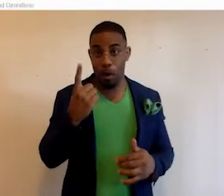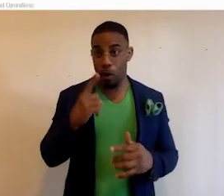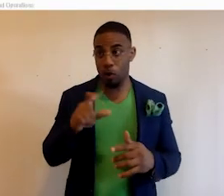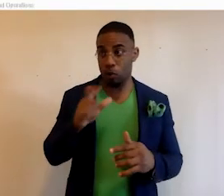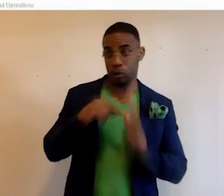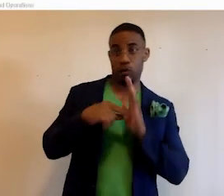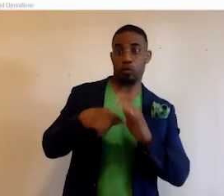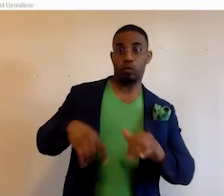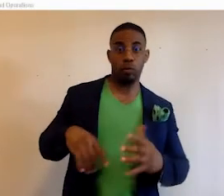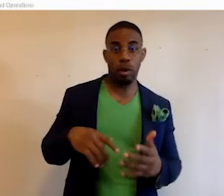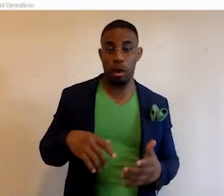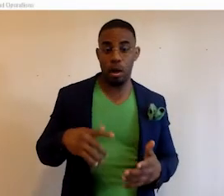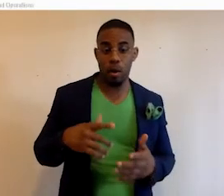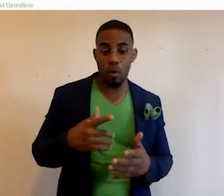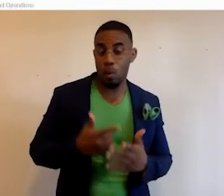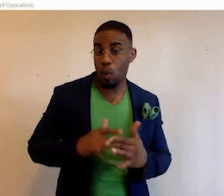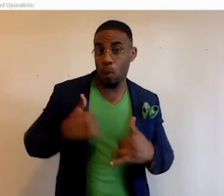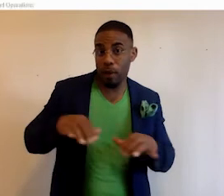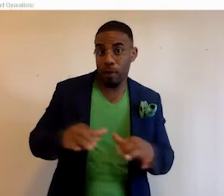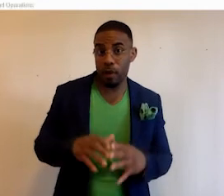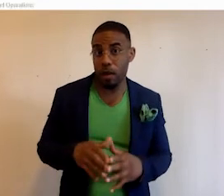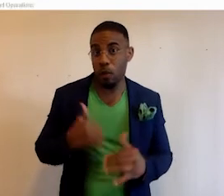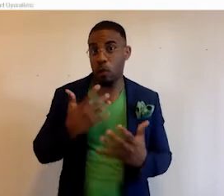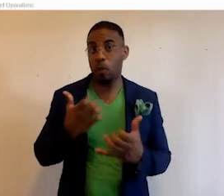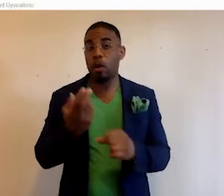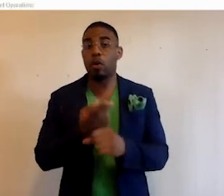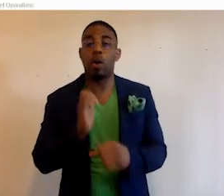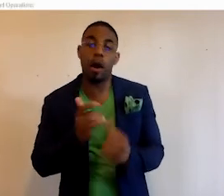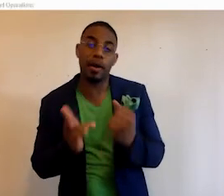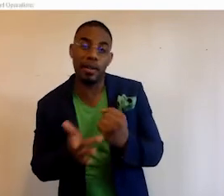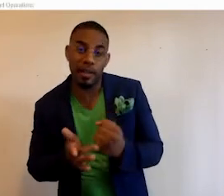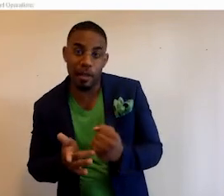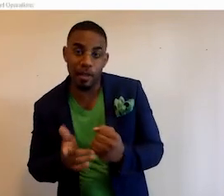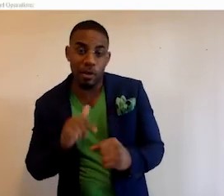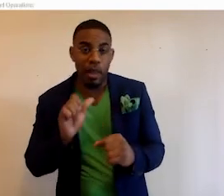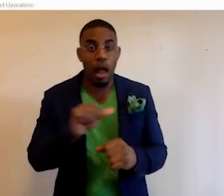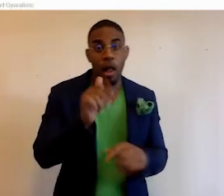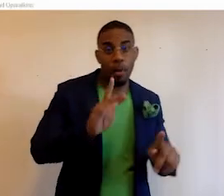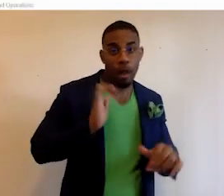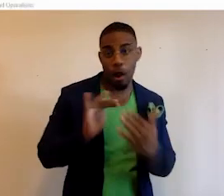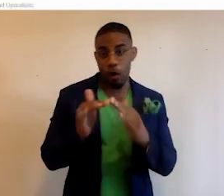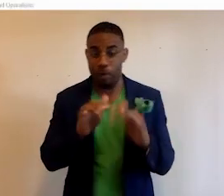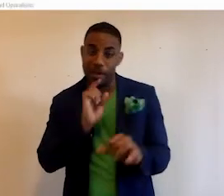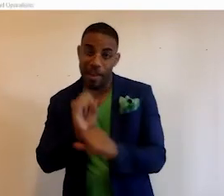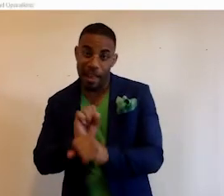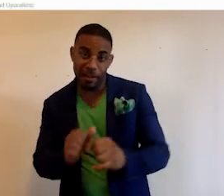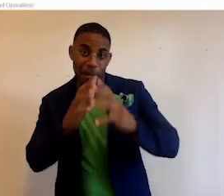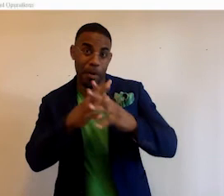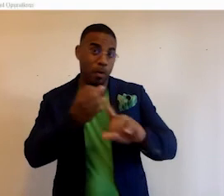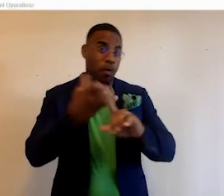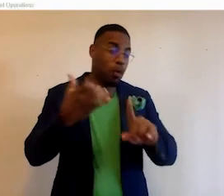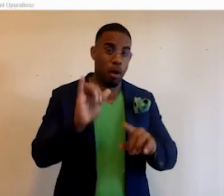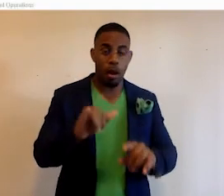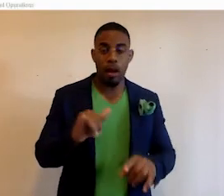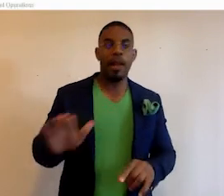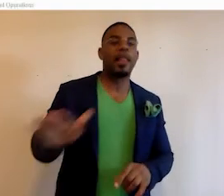showcase what we have done, we want to use our technology so that others in our community can actually build and grow on